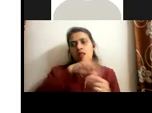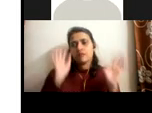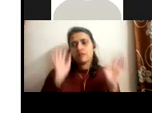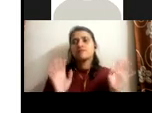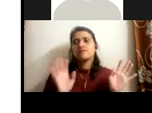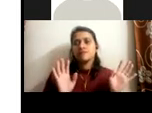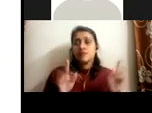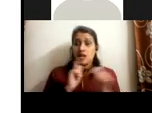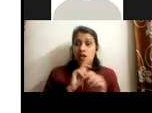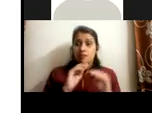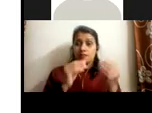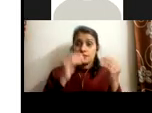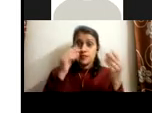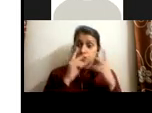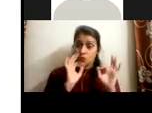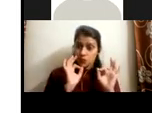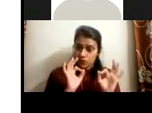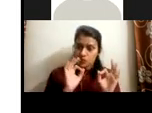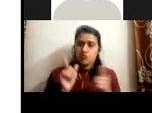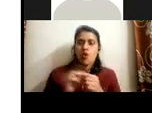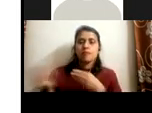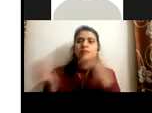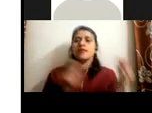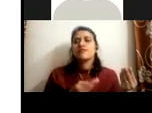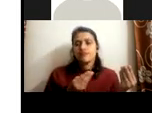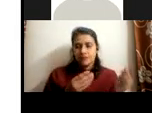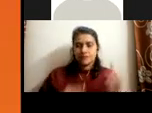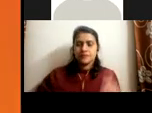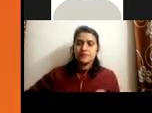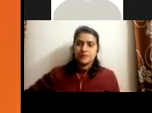on the performance in the internship job offers, are rolled out.